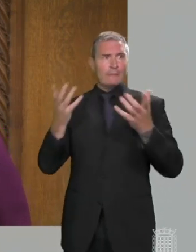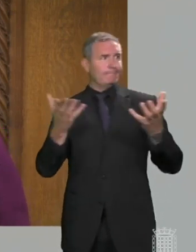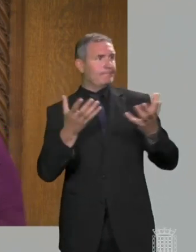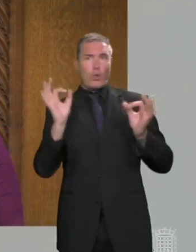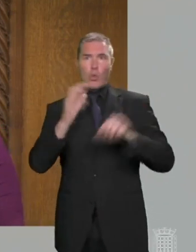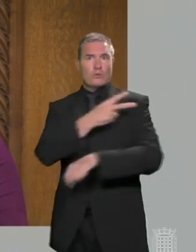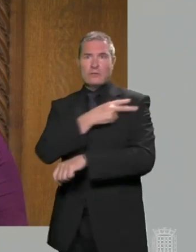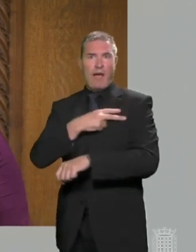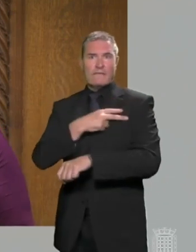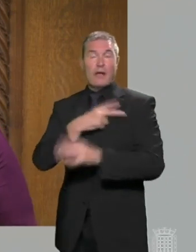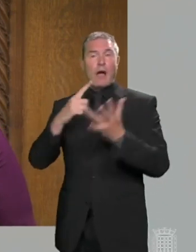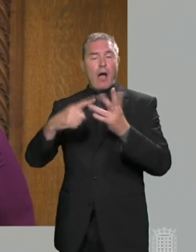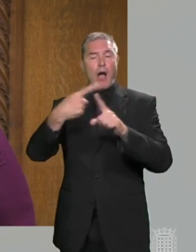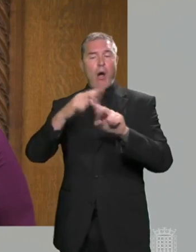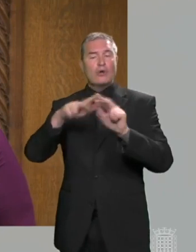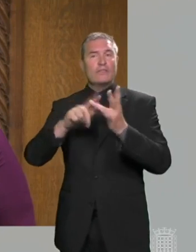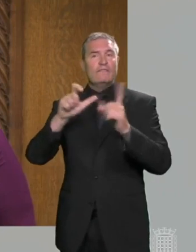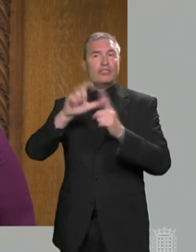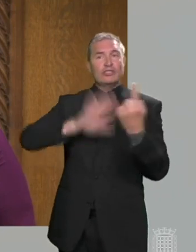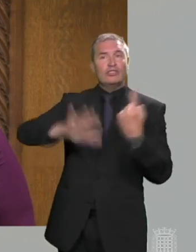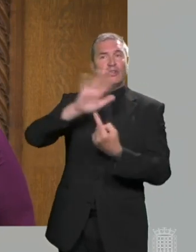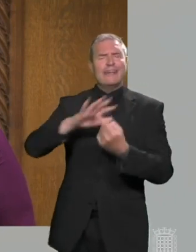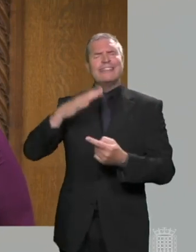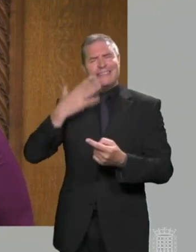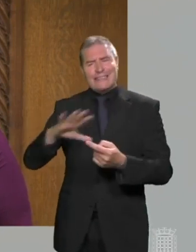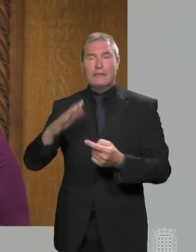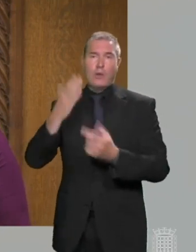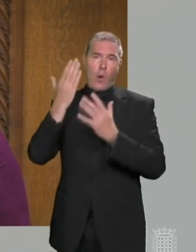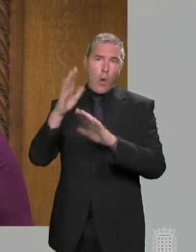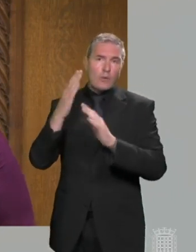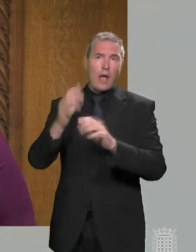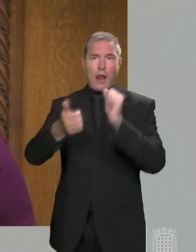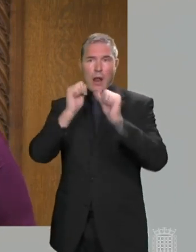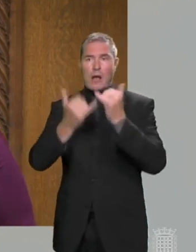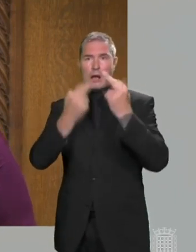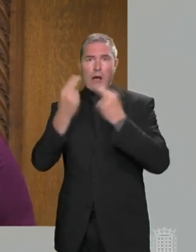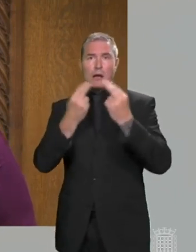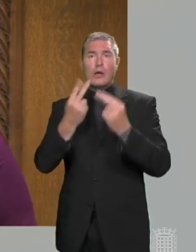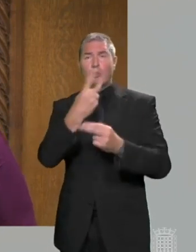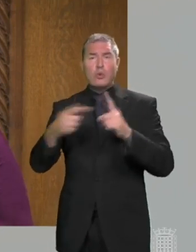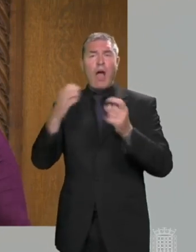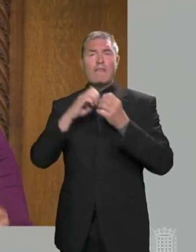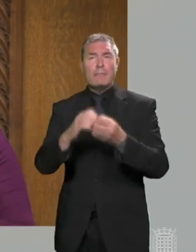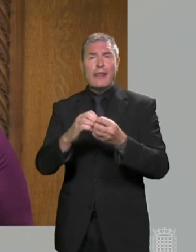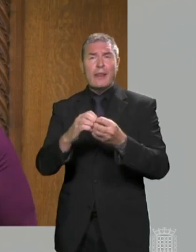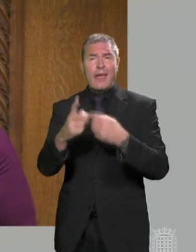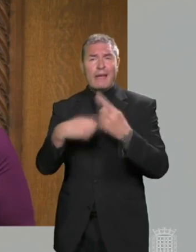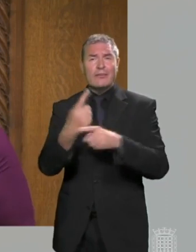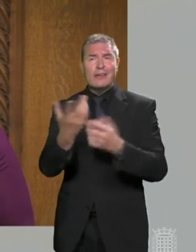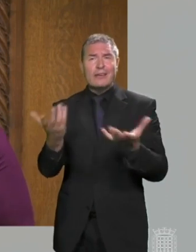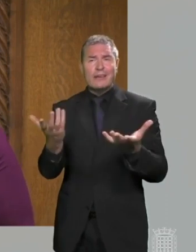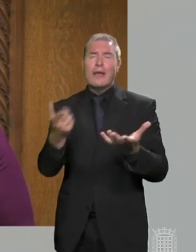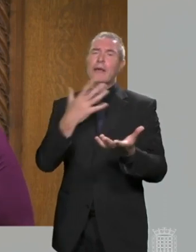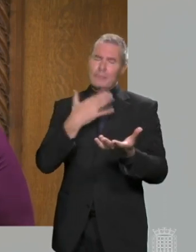call. The Oxfordshire's economy alone relies on the hospitality industry to the tune of £2.5 billion. Will the government